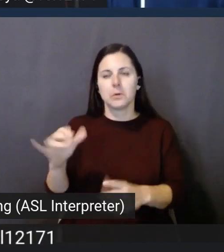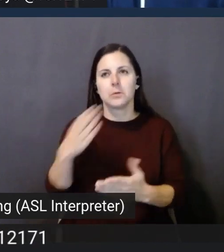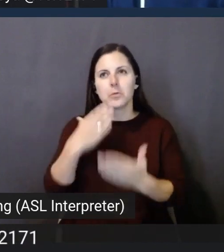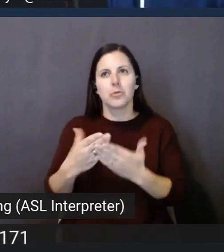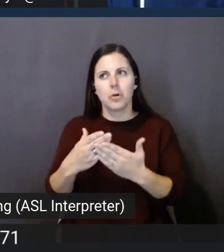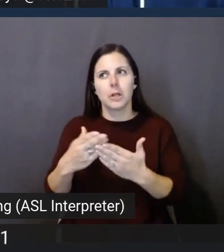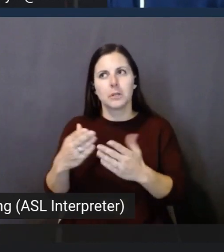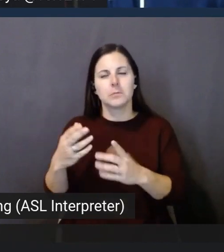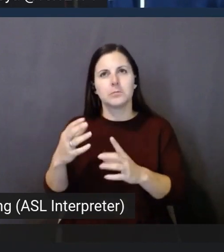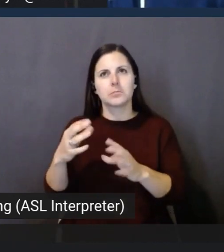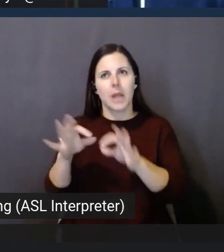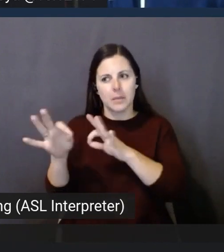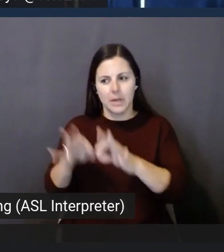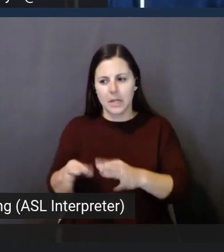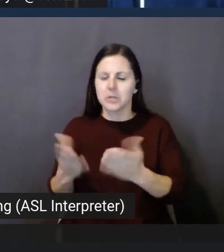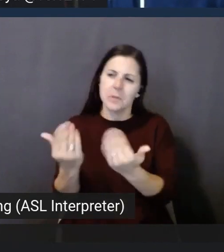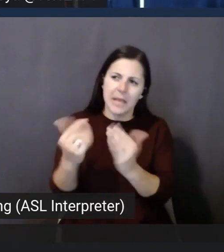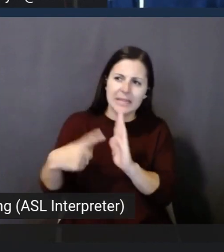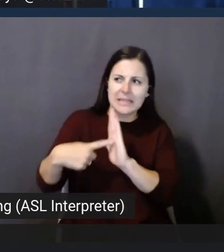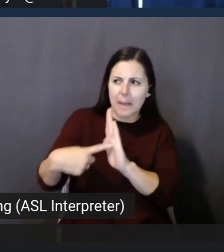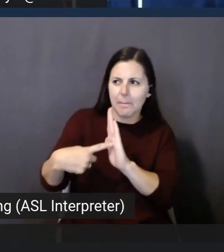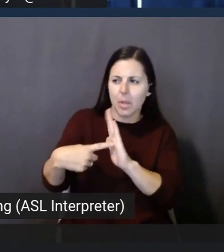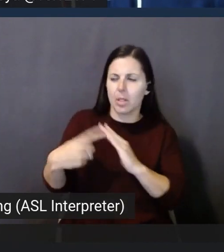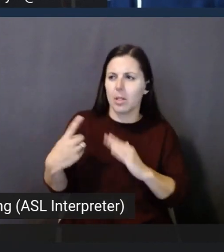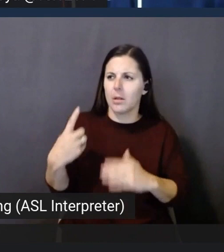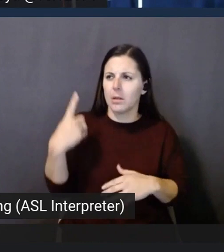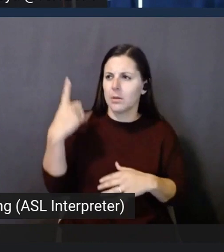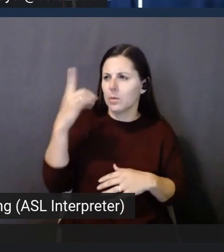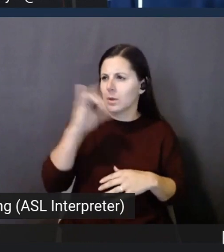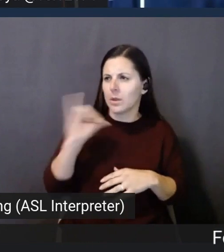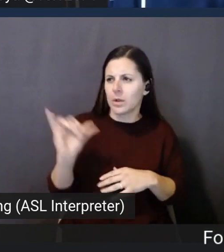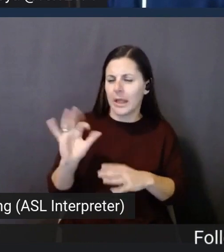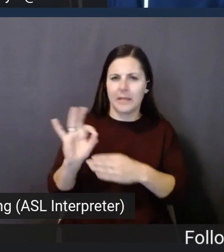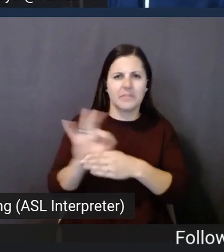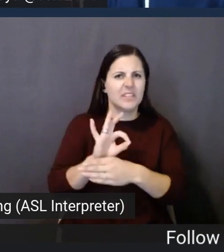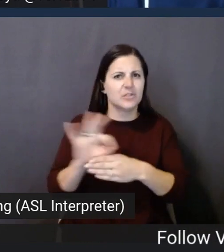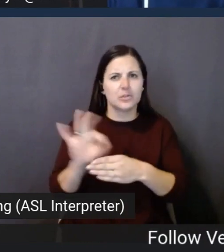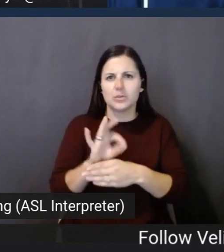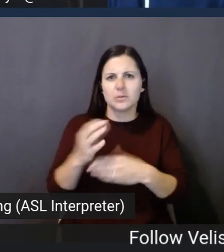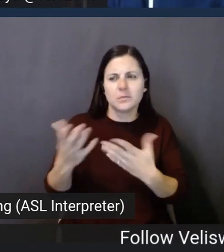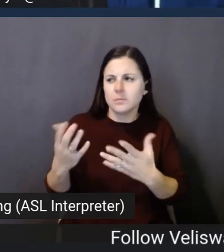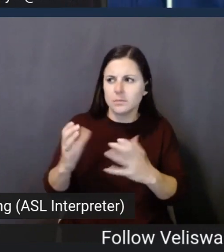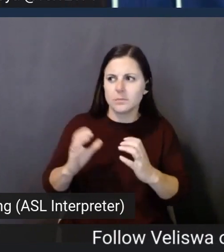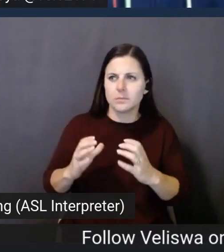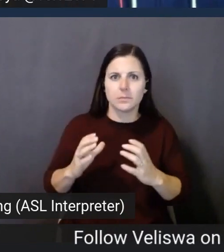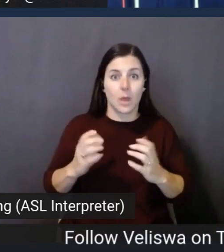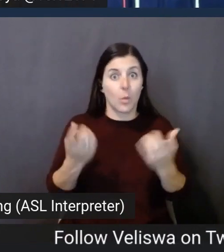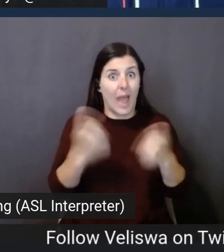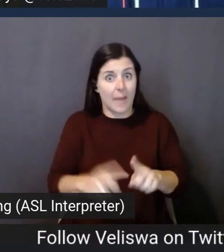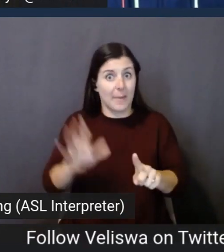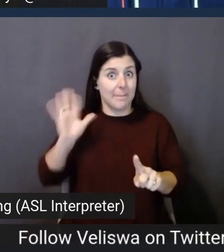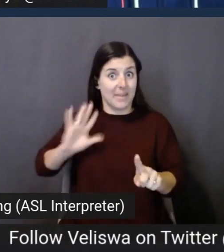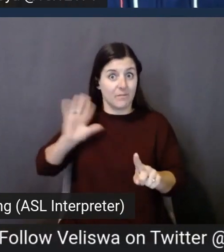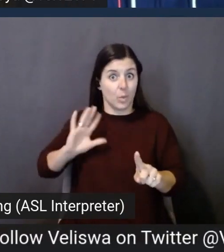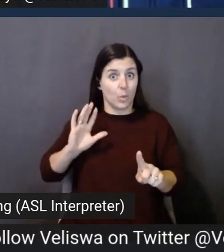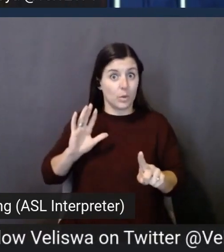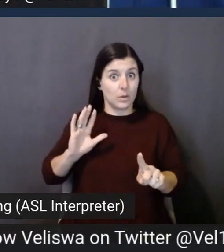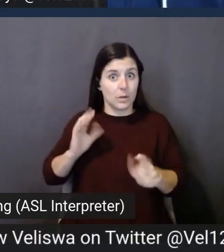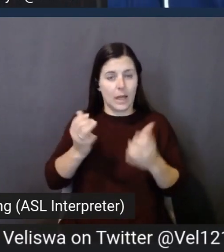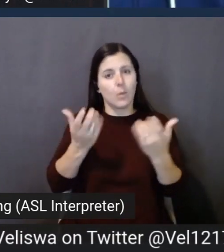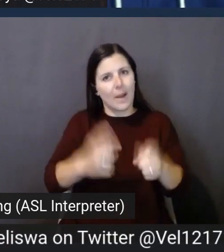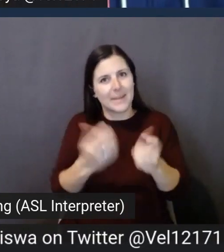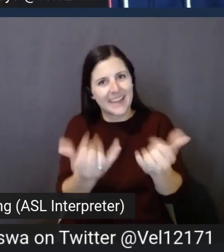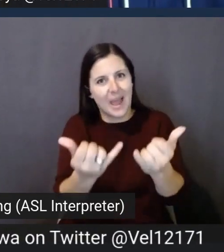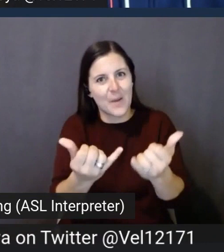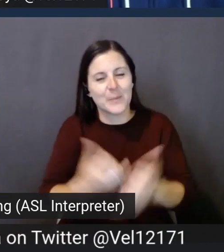Maybe you can give us a couple more examples. You know, what is this future and what were customers doing before? Yeah, great